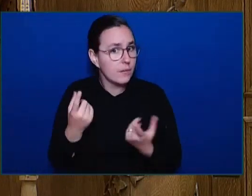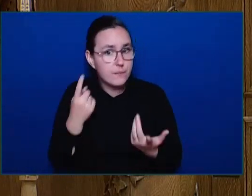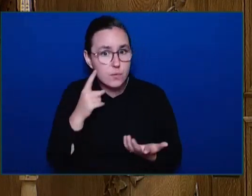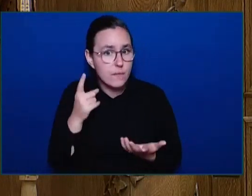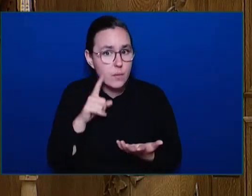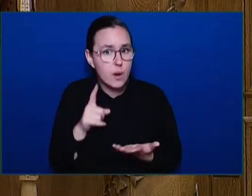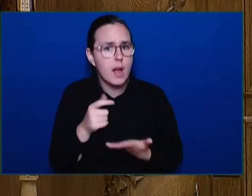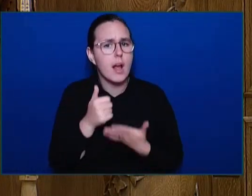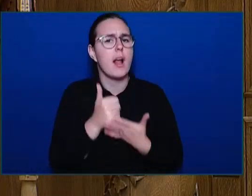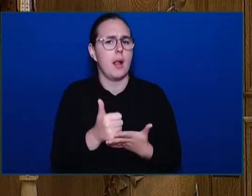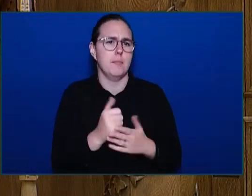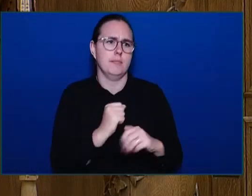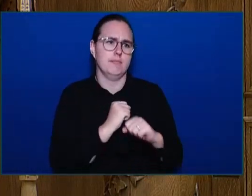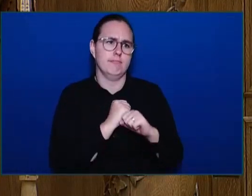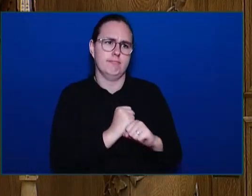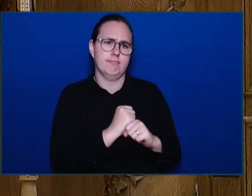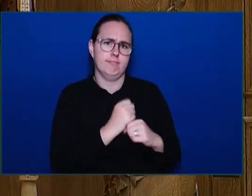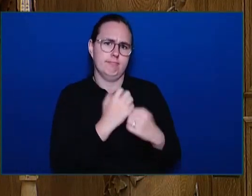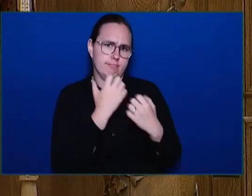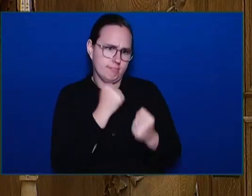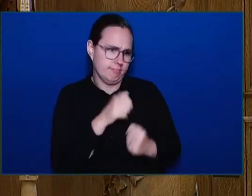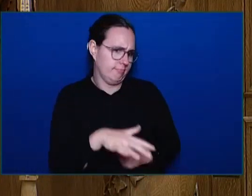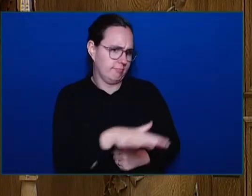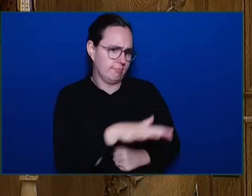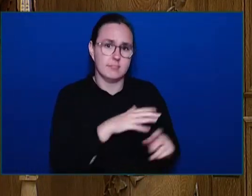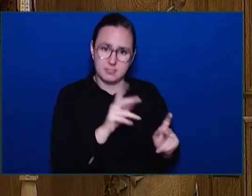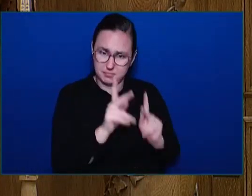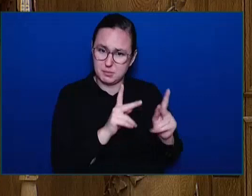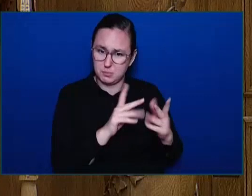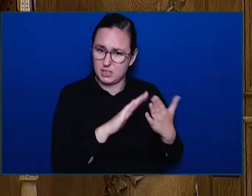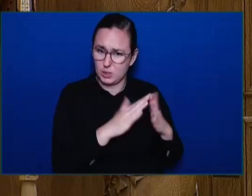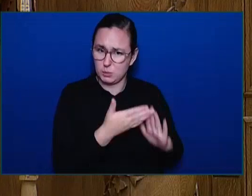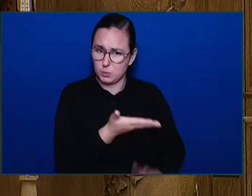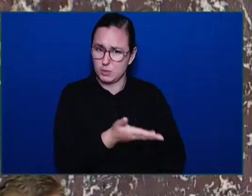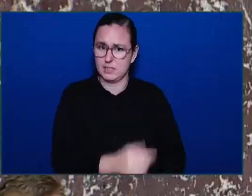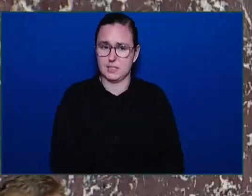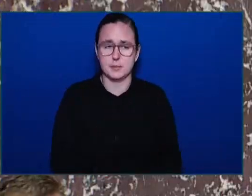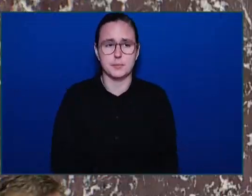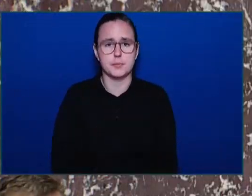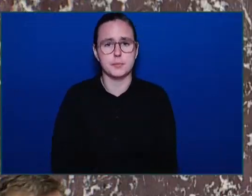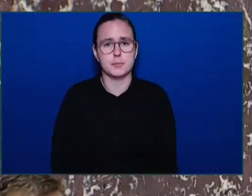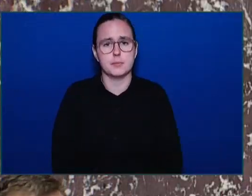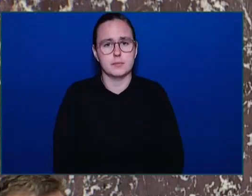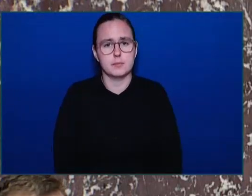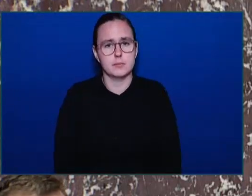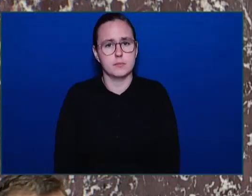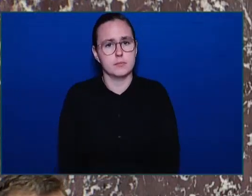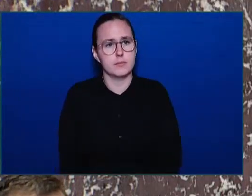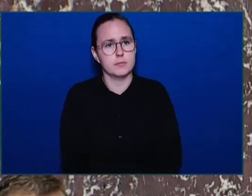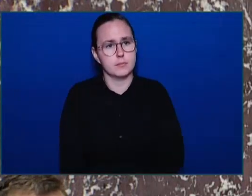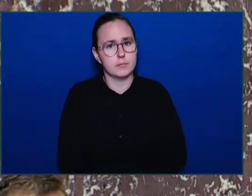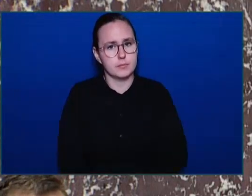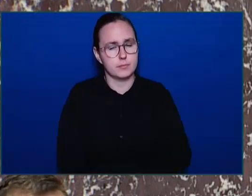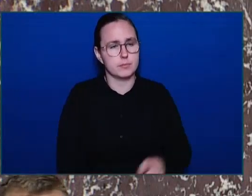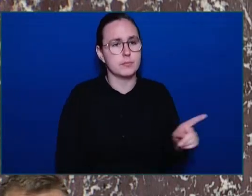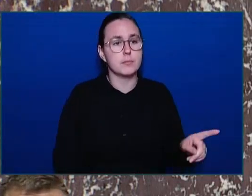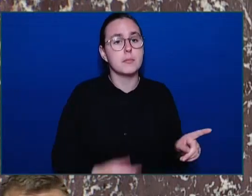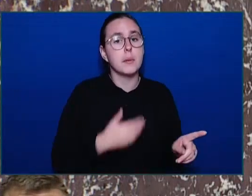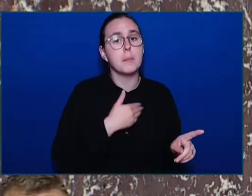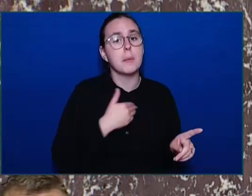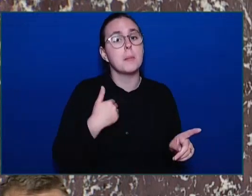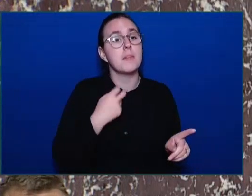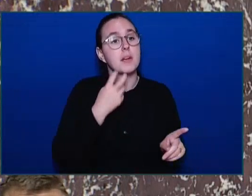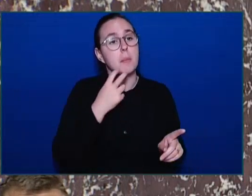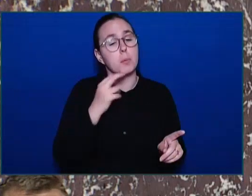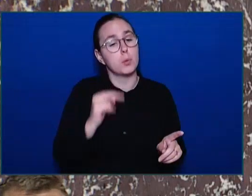Thank for Gamblers, not Thompson. Well, thank you, Mr. Speaker. Well, the Solicitor General routinely gets up and blusters in this